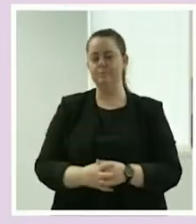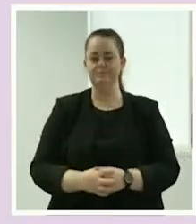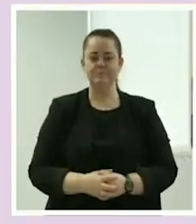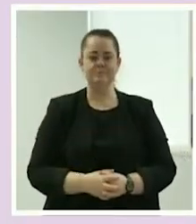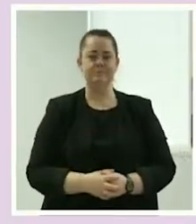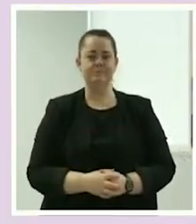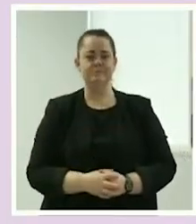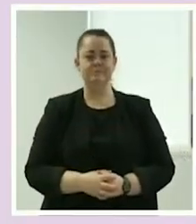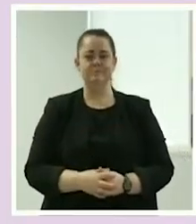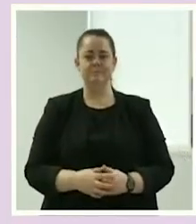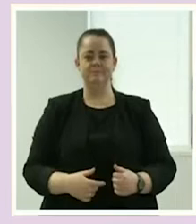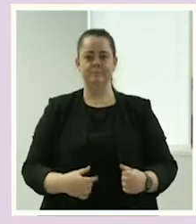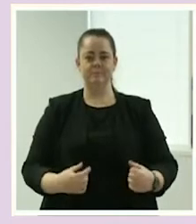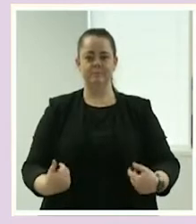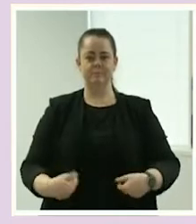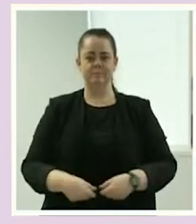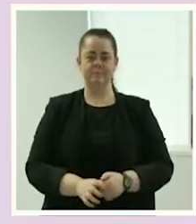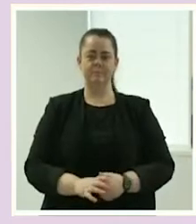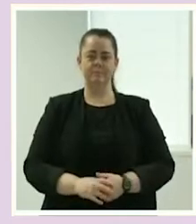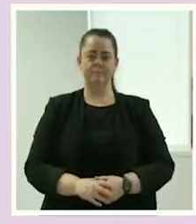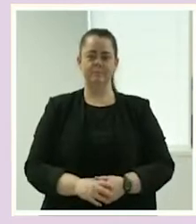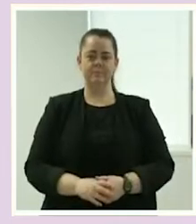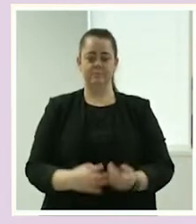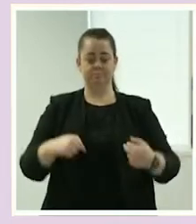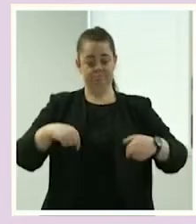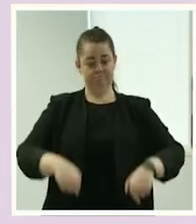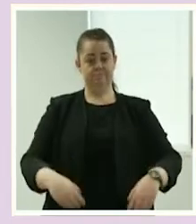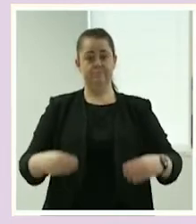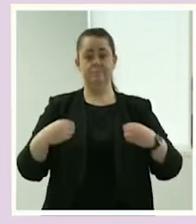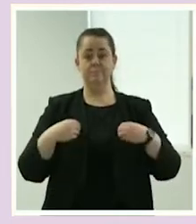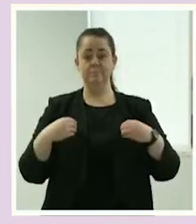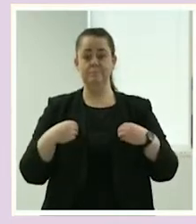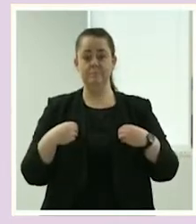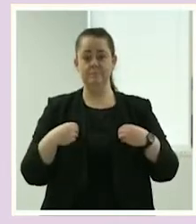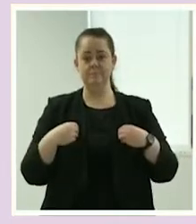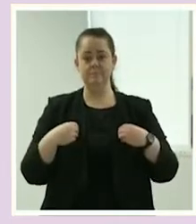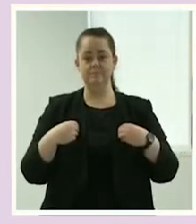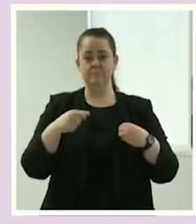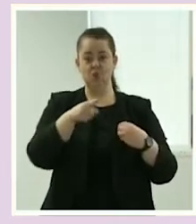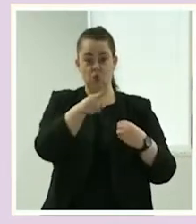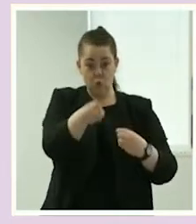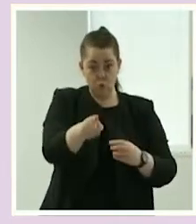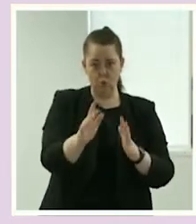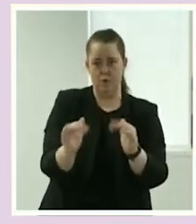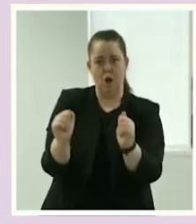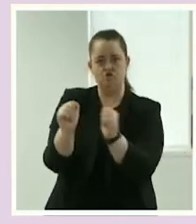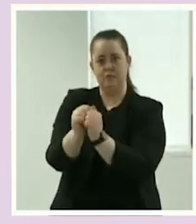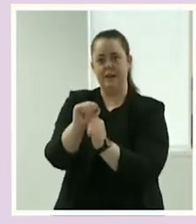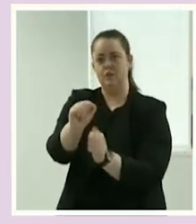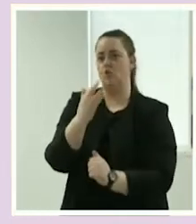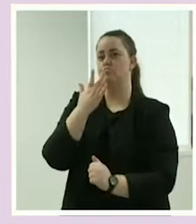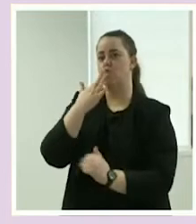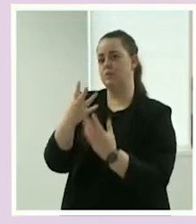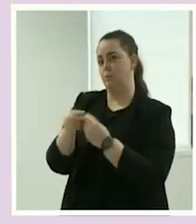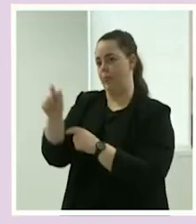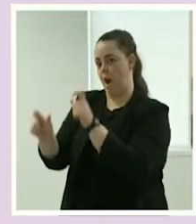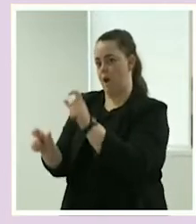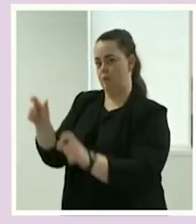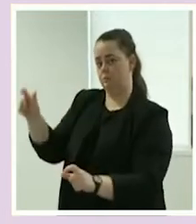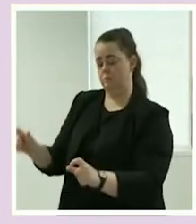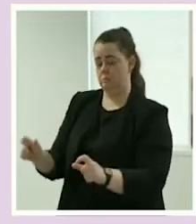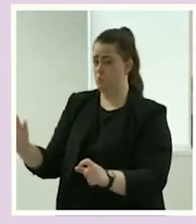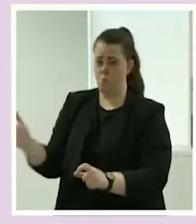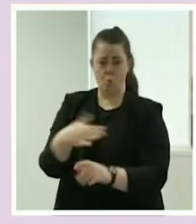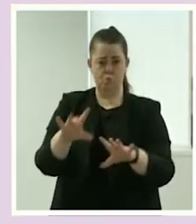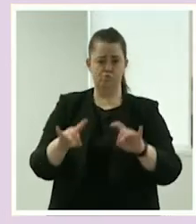So on Mable, the support providers agree their rates directly with their And they do that in communities around Australia.